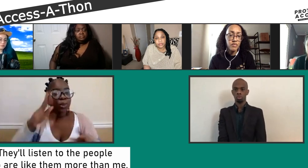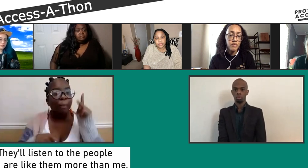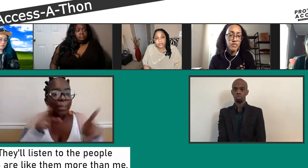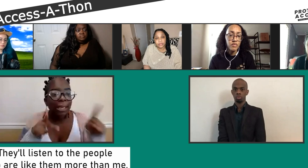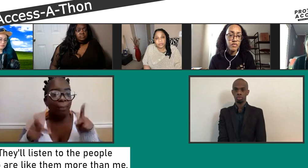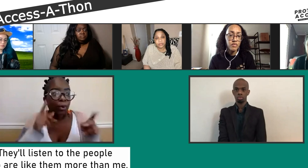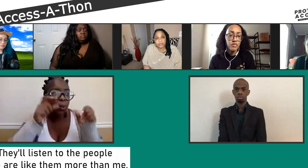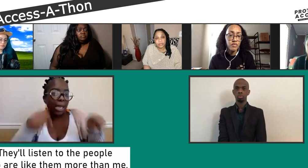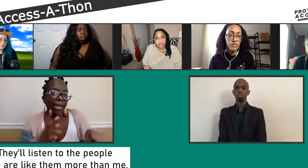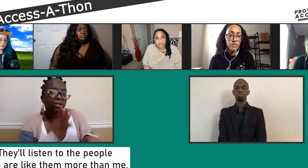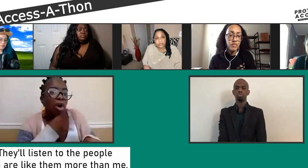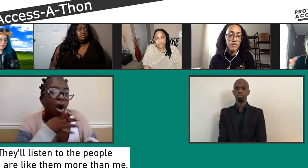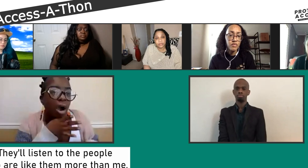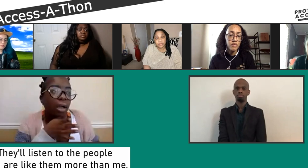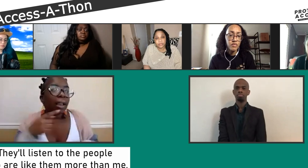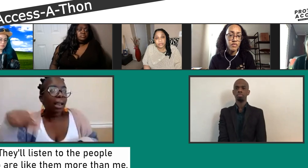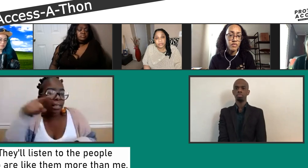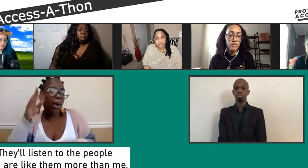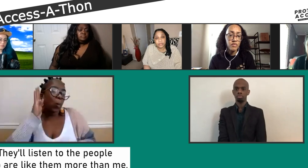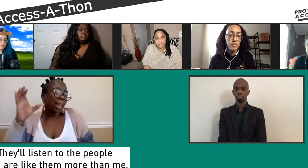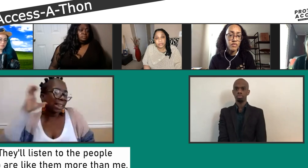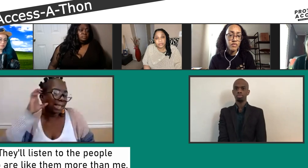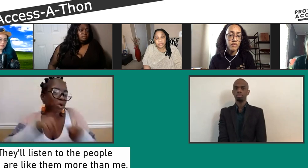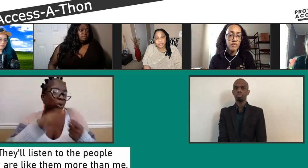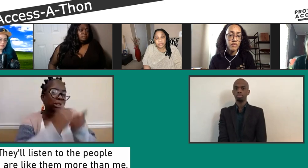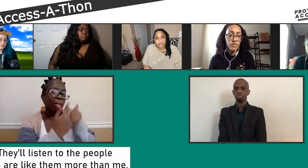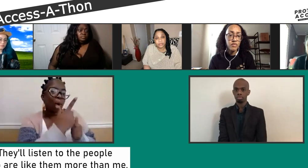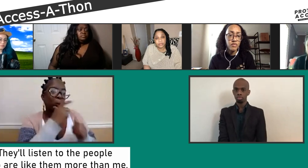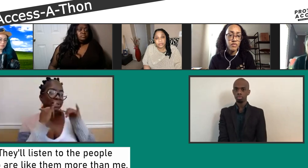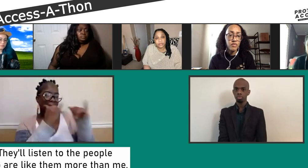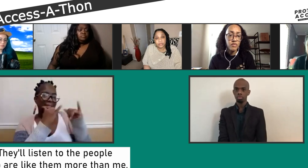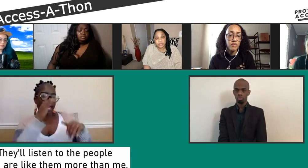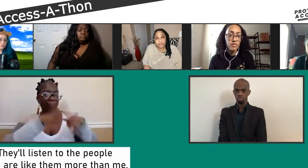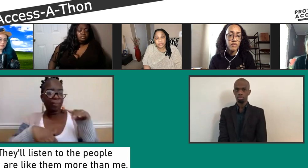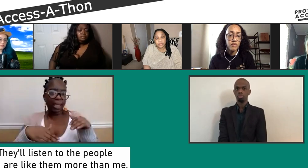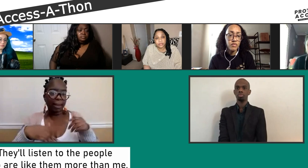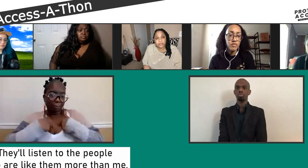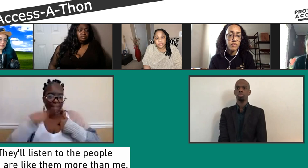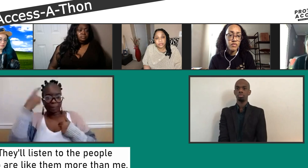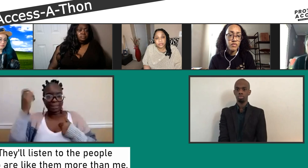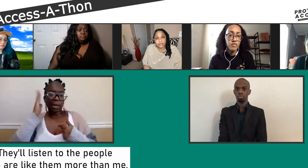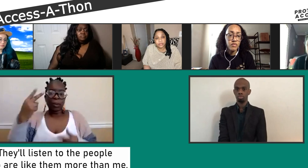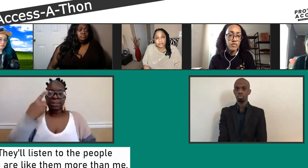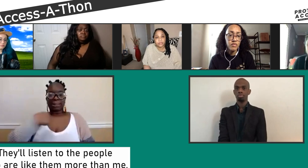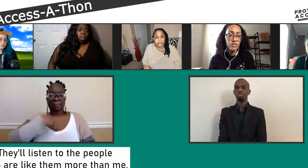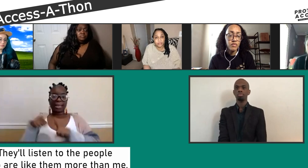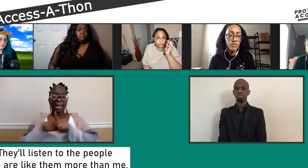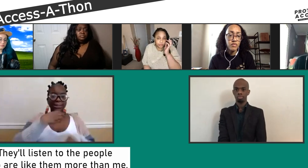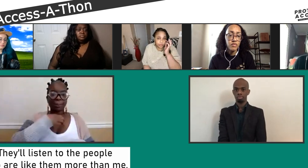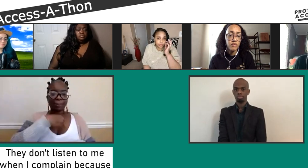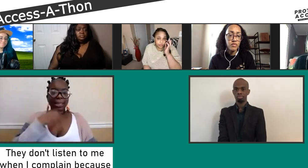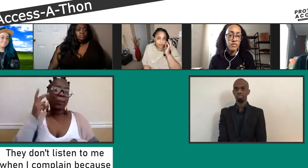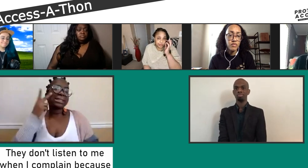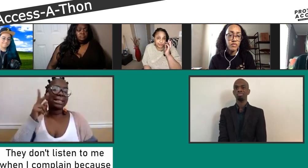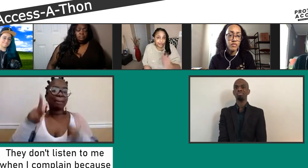an ally is supposed to be doing. And that's what they should be doing and having those discussions about because they will listen to a hearing person rather than a